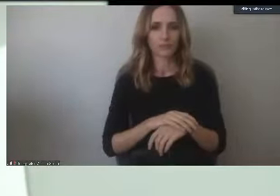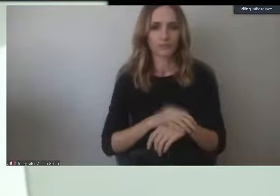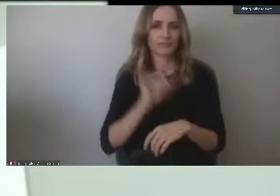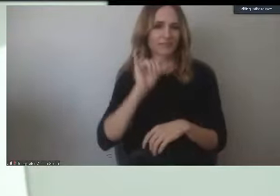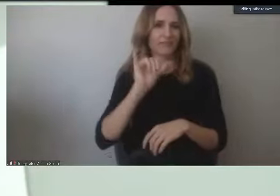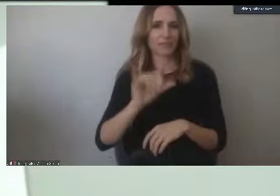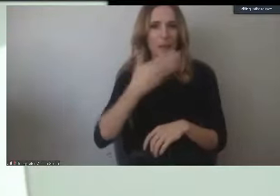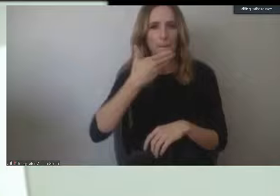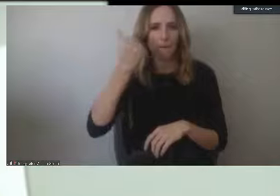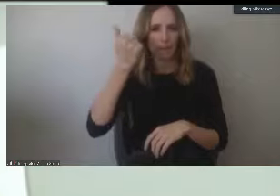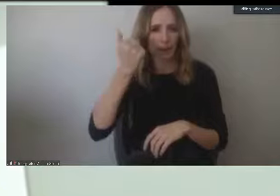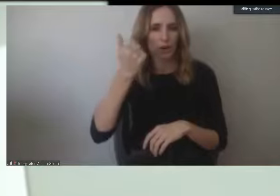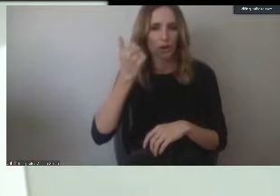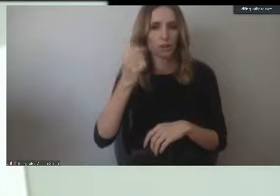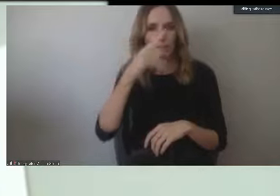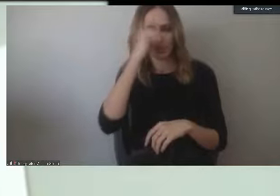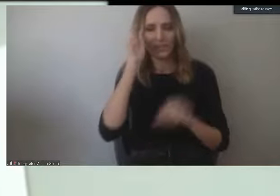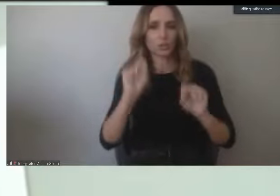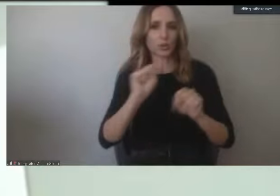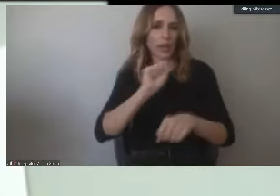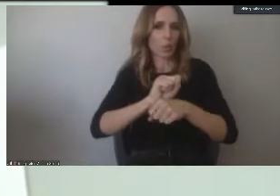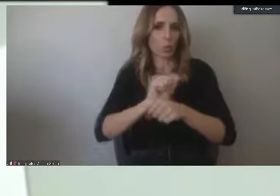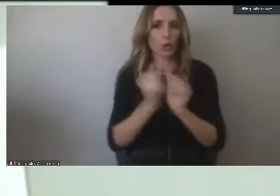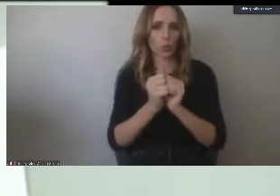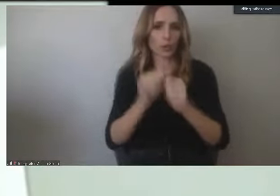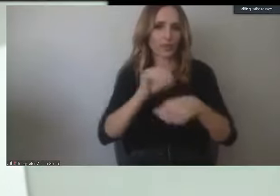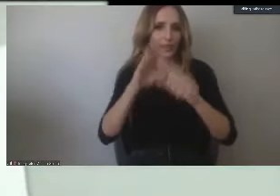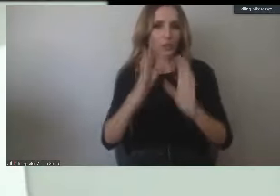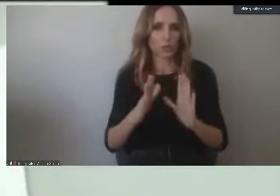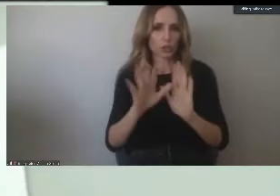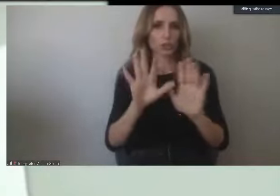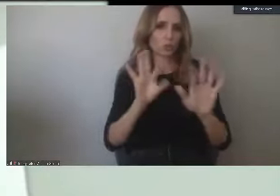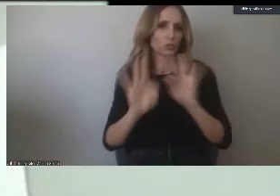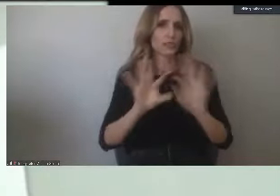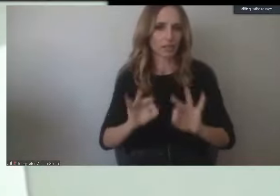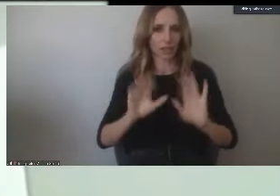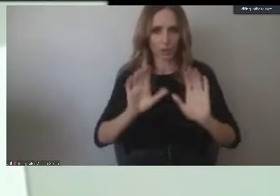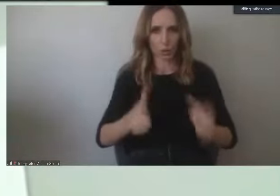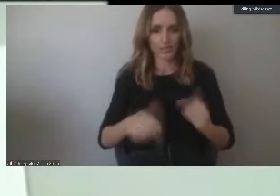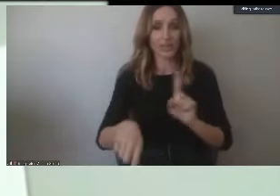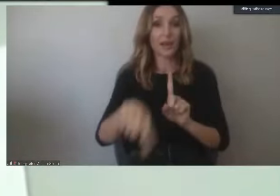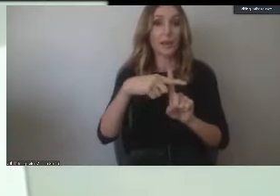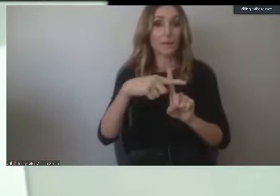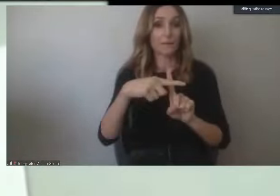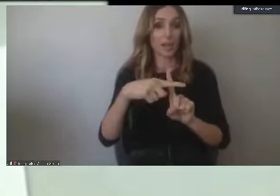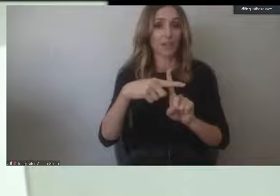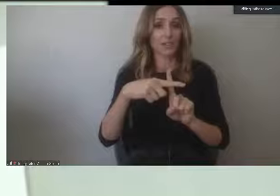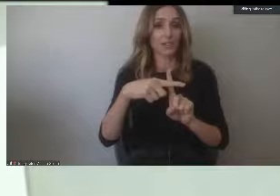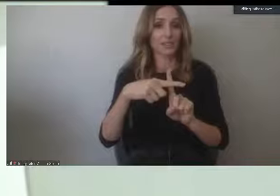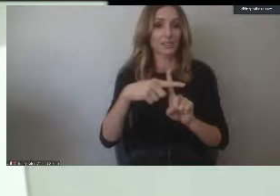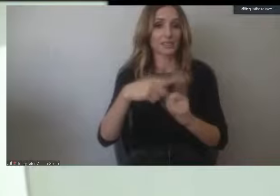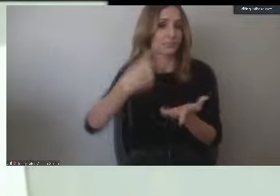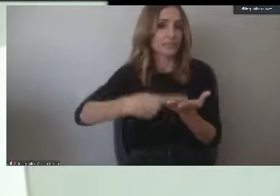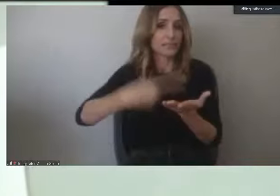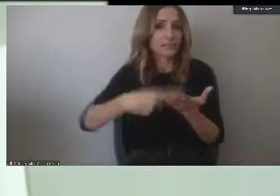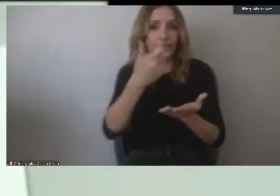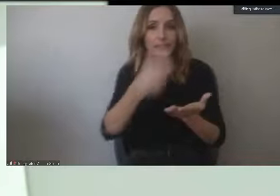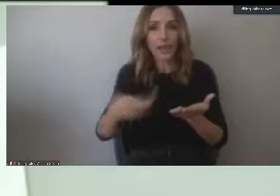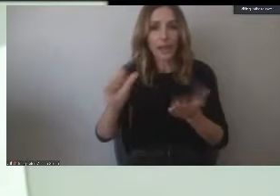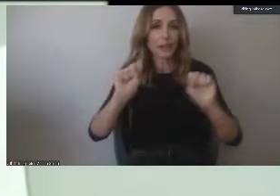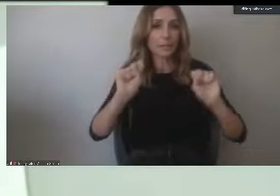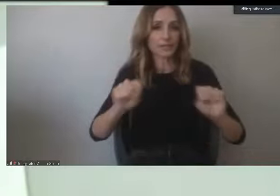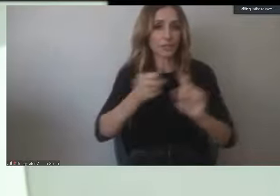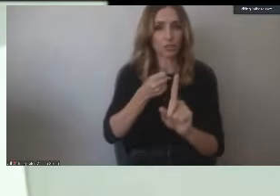you would be able to also work with a counselor to select your courses, as well as discuss any potential implications